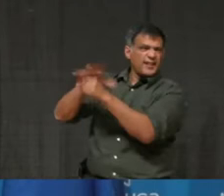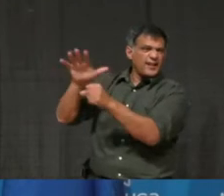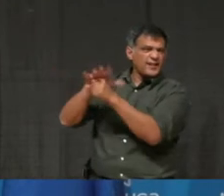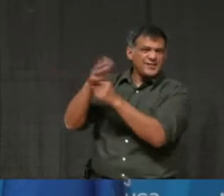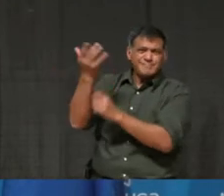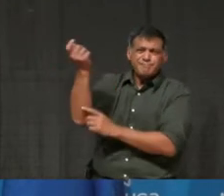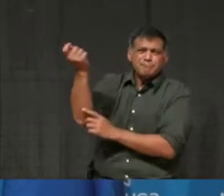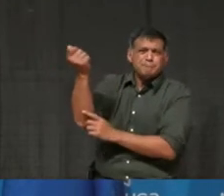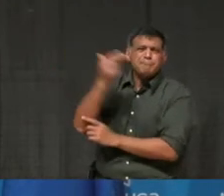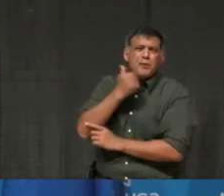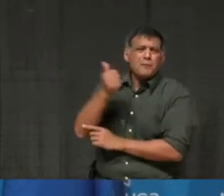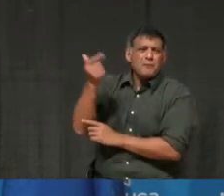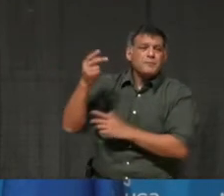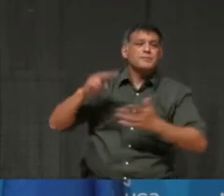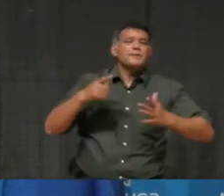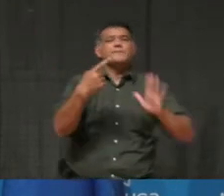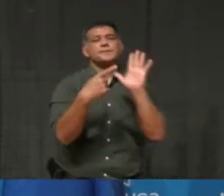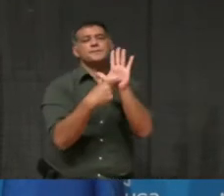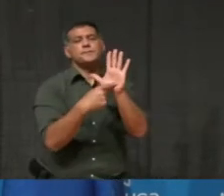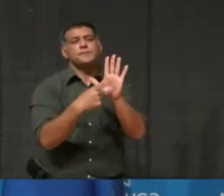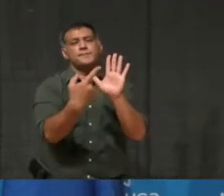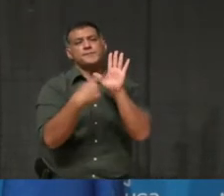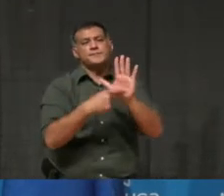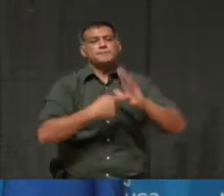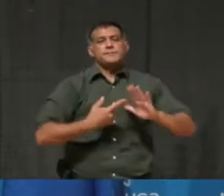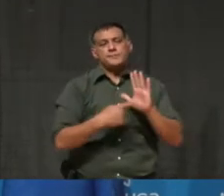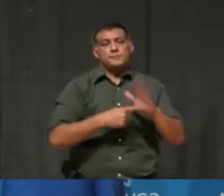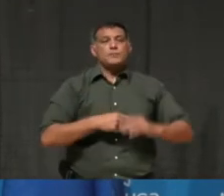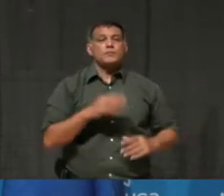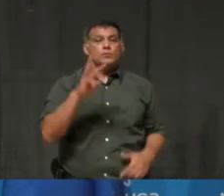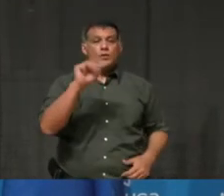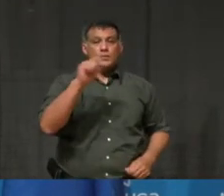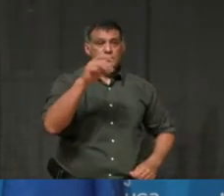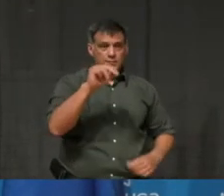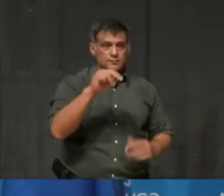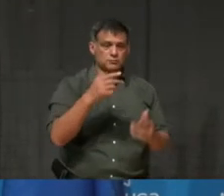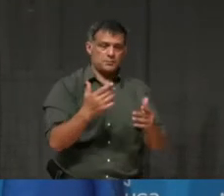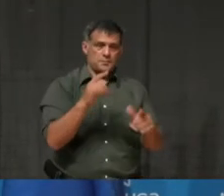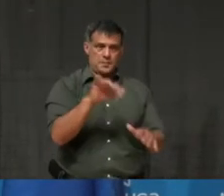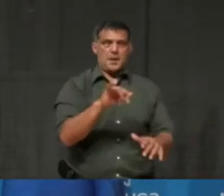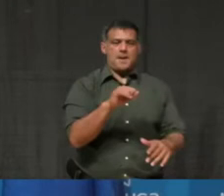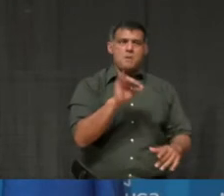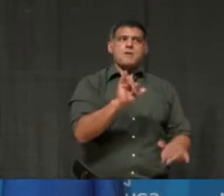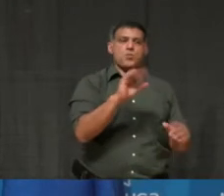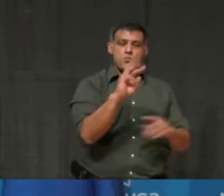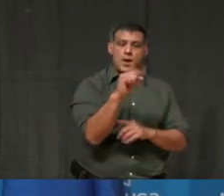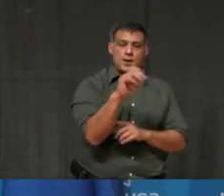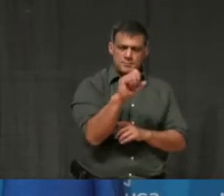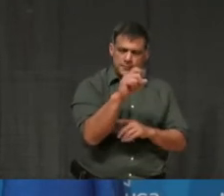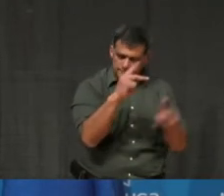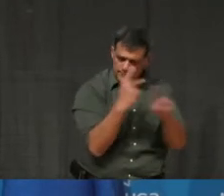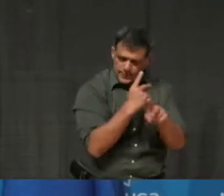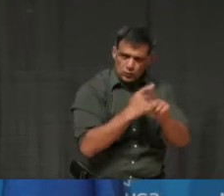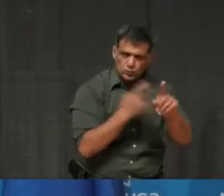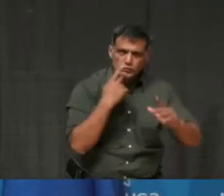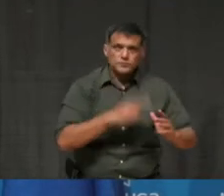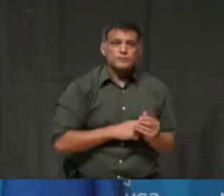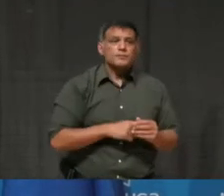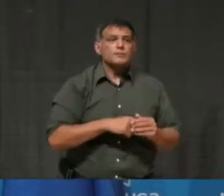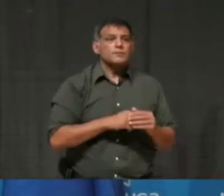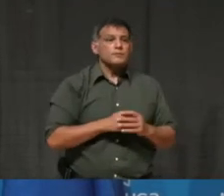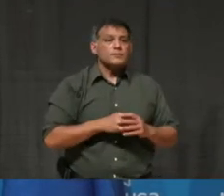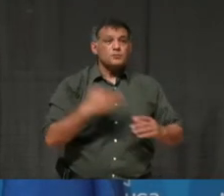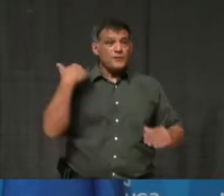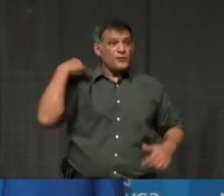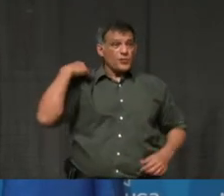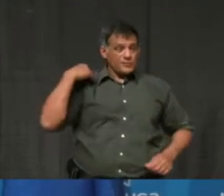I'll give you some examples. On the wage subsidy, the wage subsidy used to fund